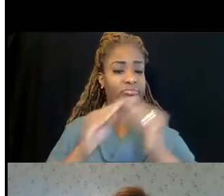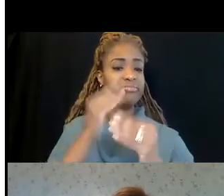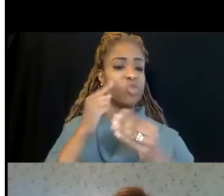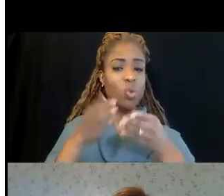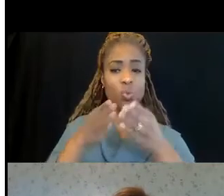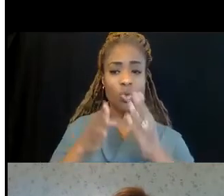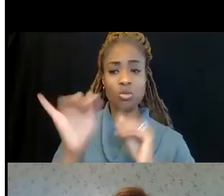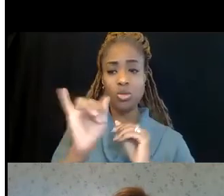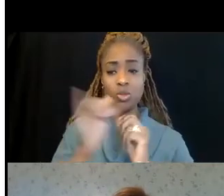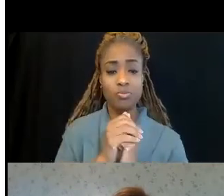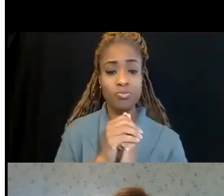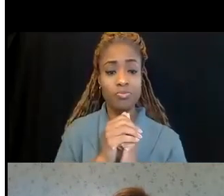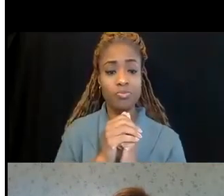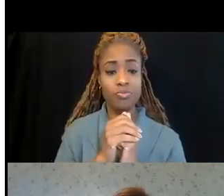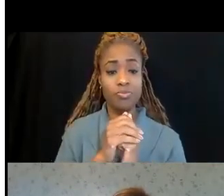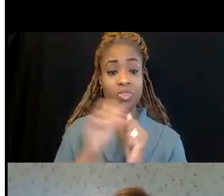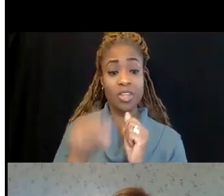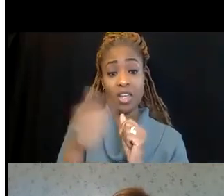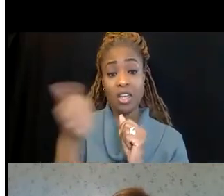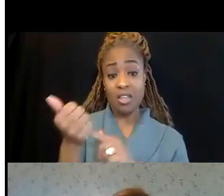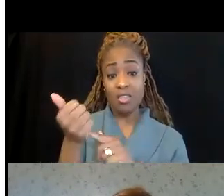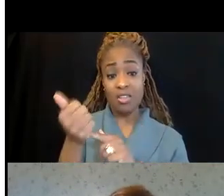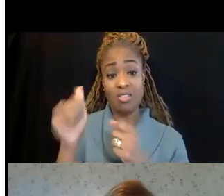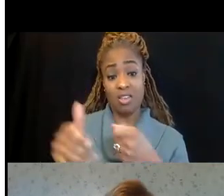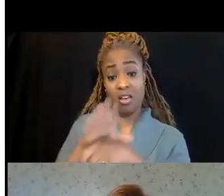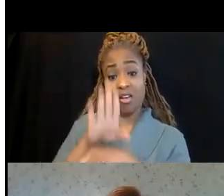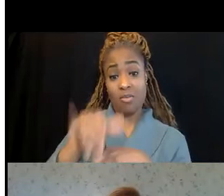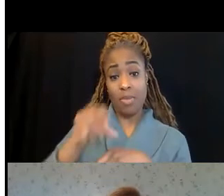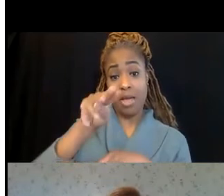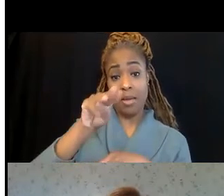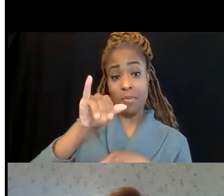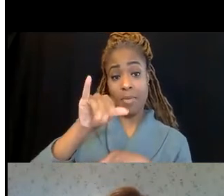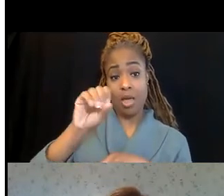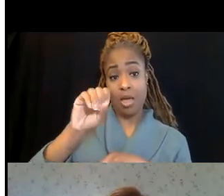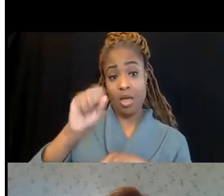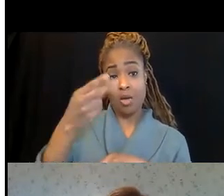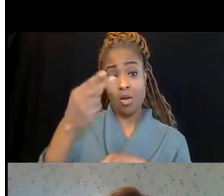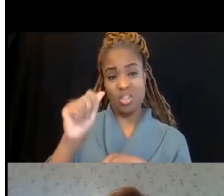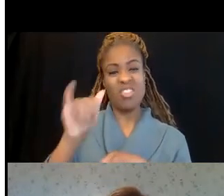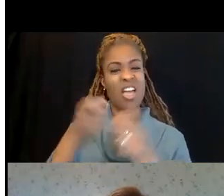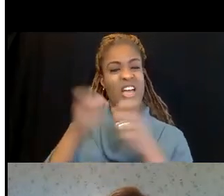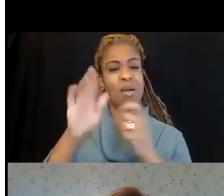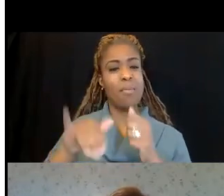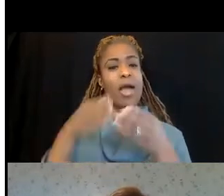Anything else that is MIOSHA covered is handled by the general industry division.